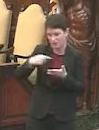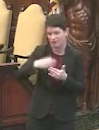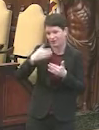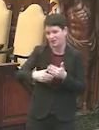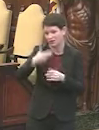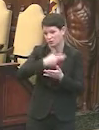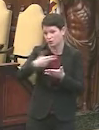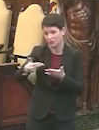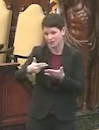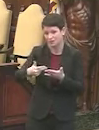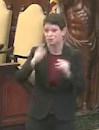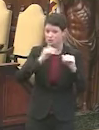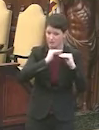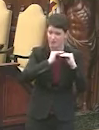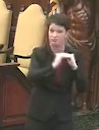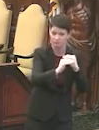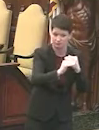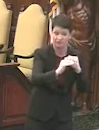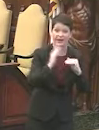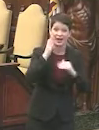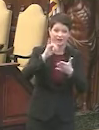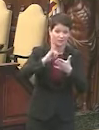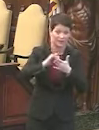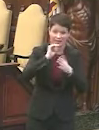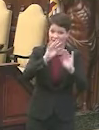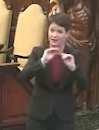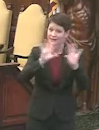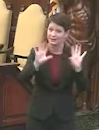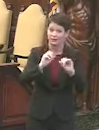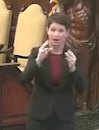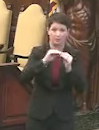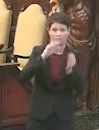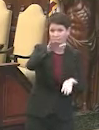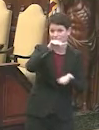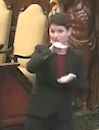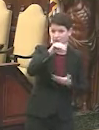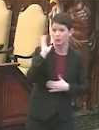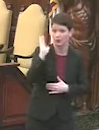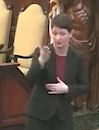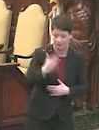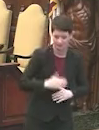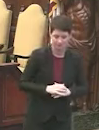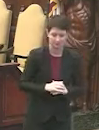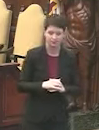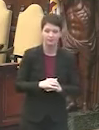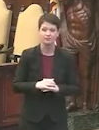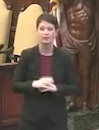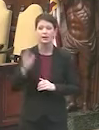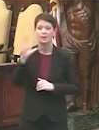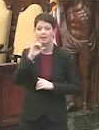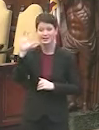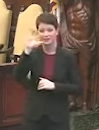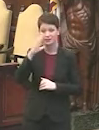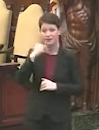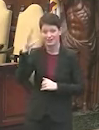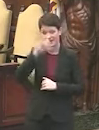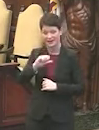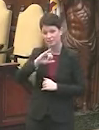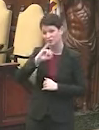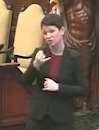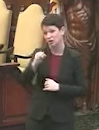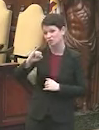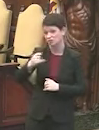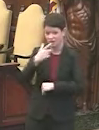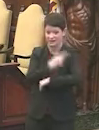the next three weeks. After that, though, it's unclear. Now, they have said that their best estimate is that the Johnson & Johnson